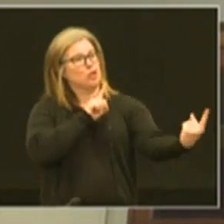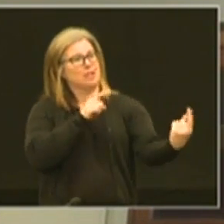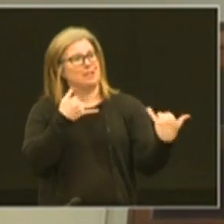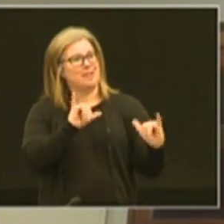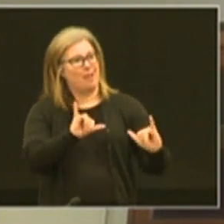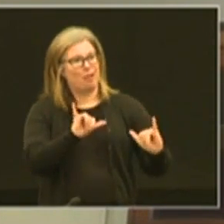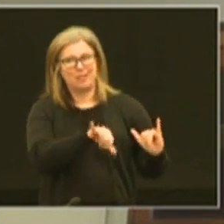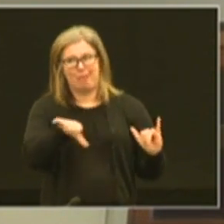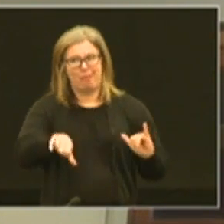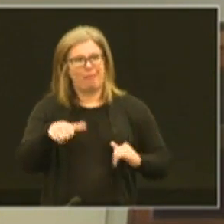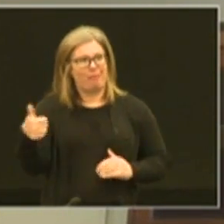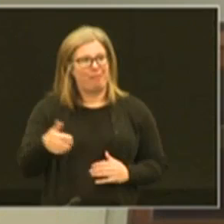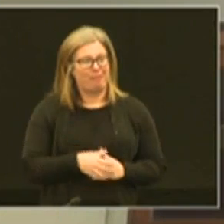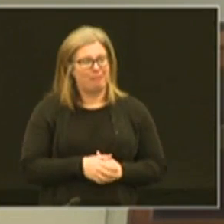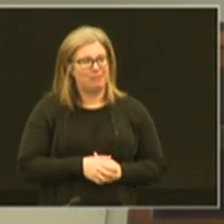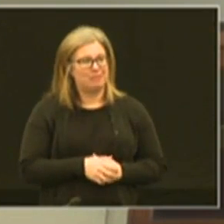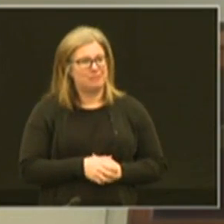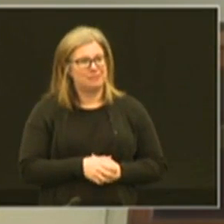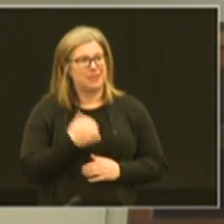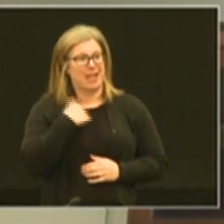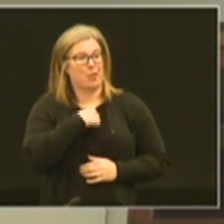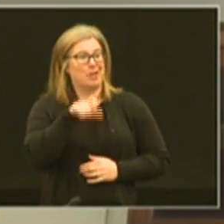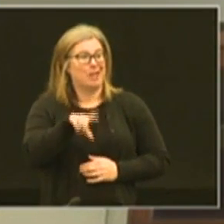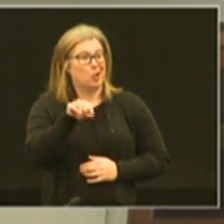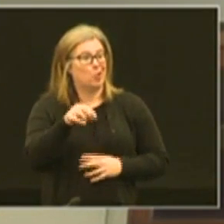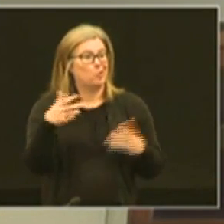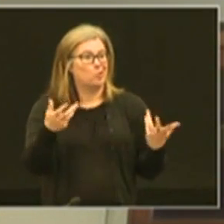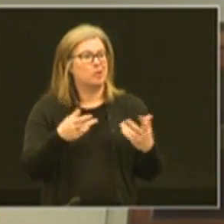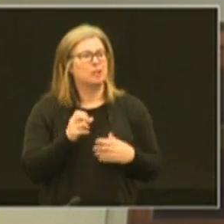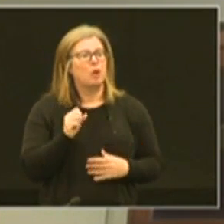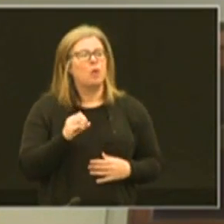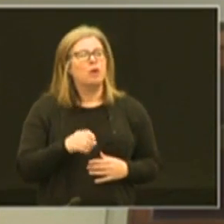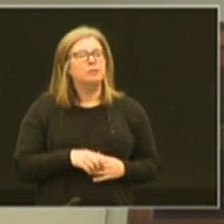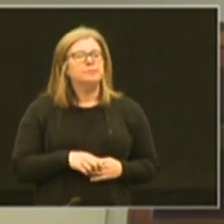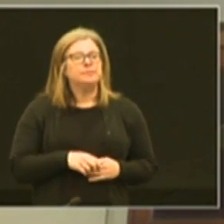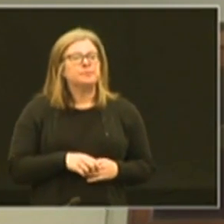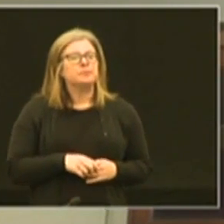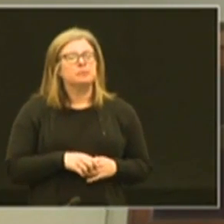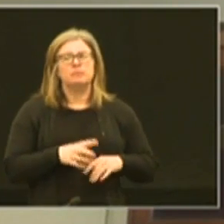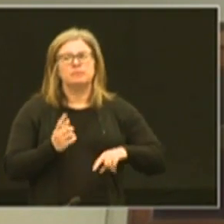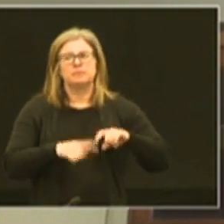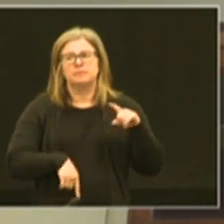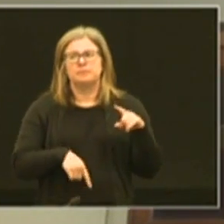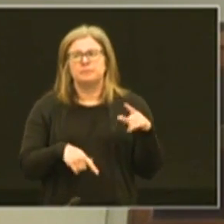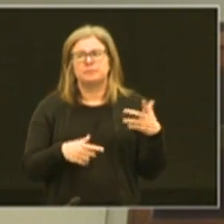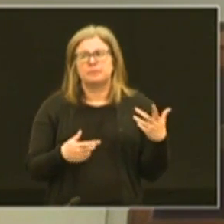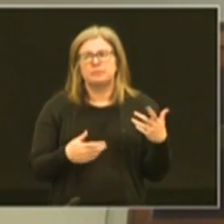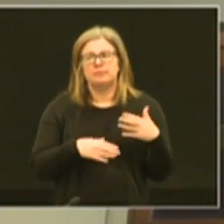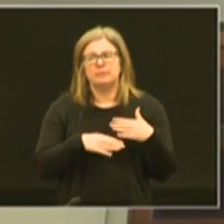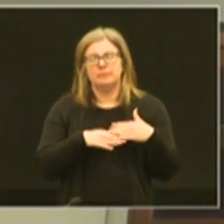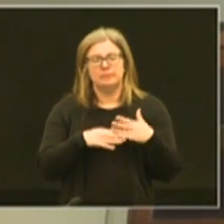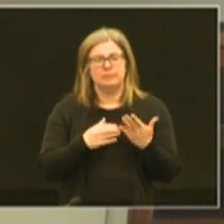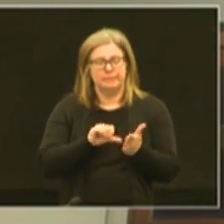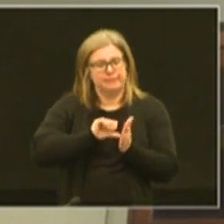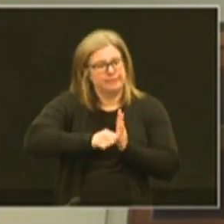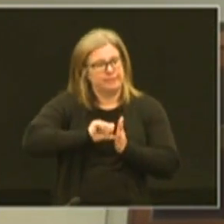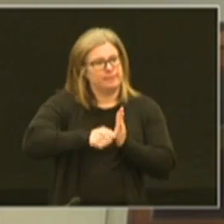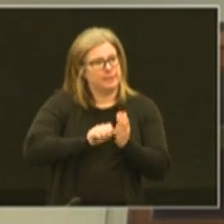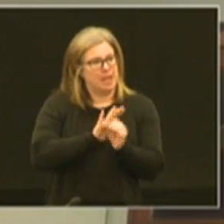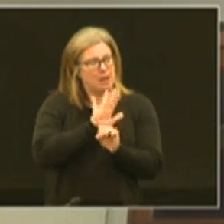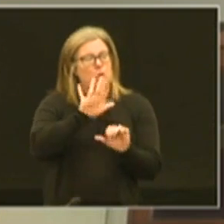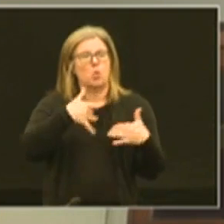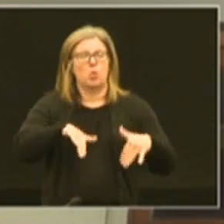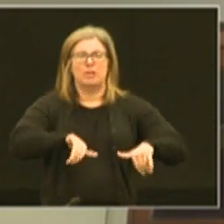distancing like everybody that we need to do and so you know we can't under underscore enough that